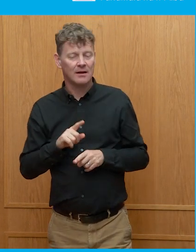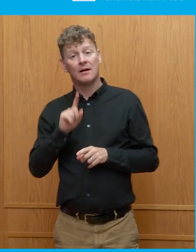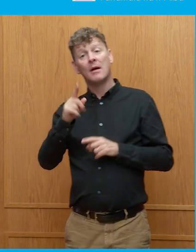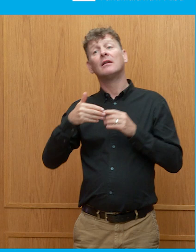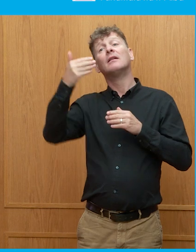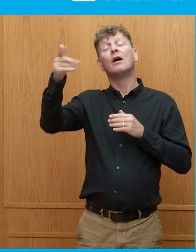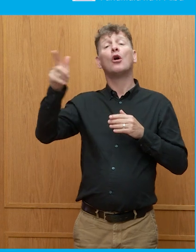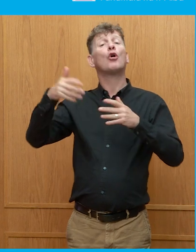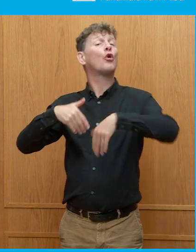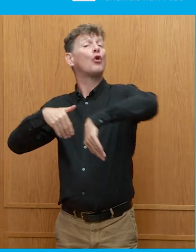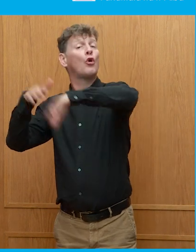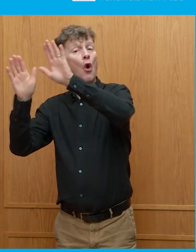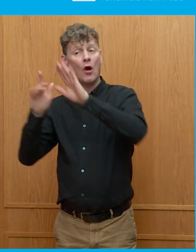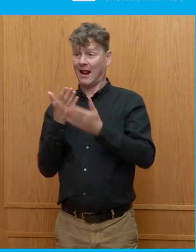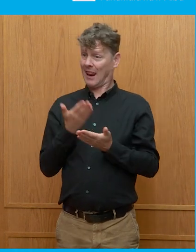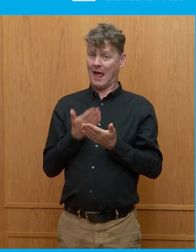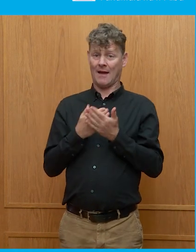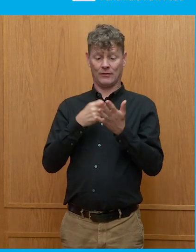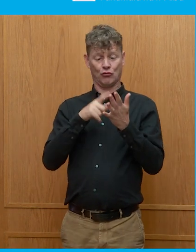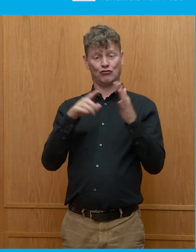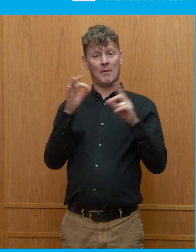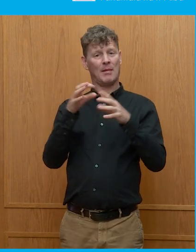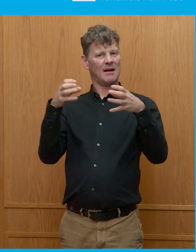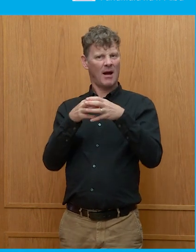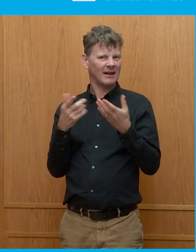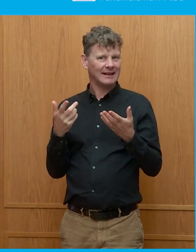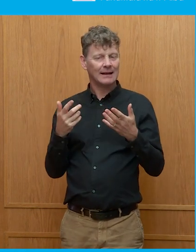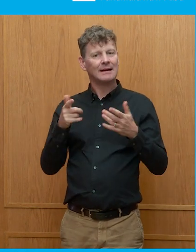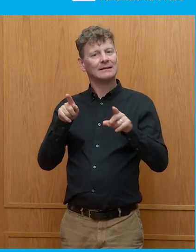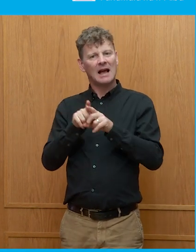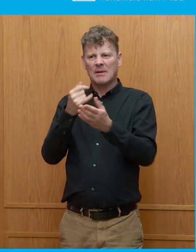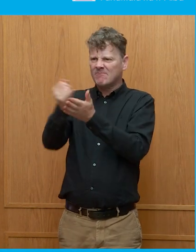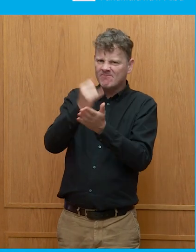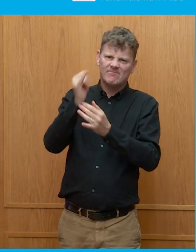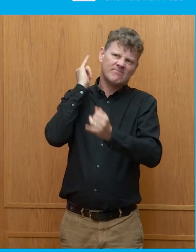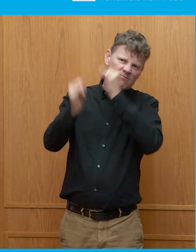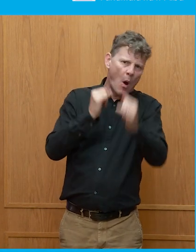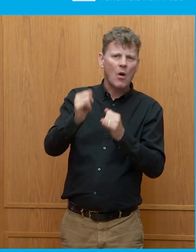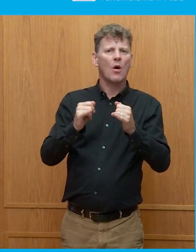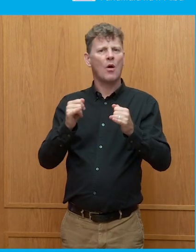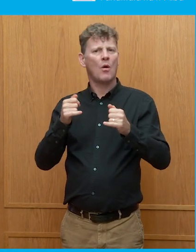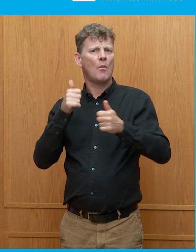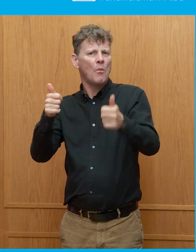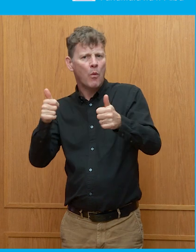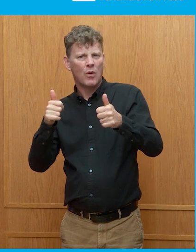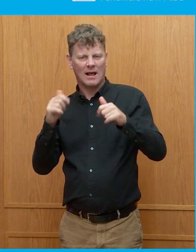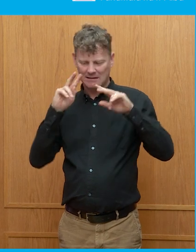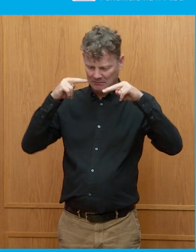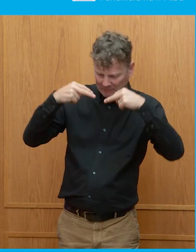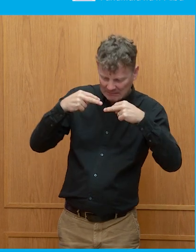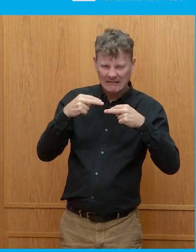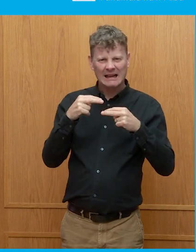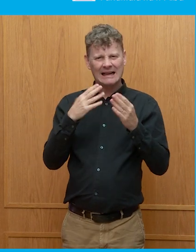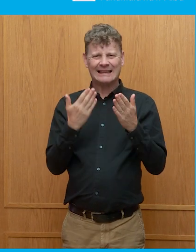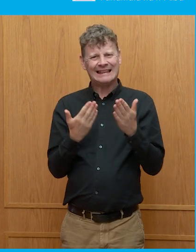what will remain is this populist, inward looking, quasi neo-conservative